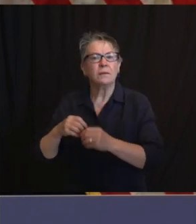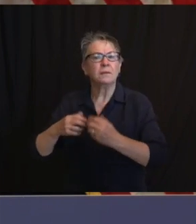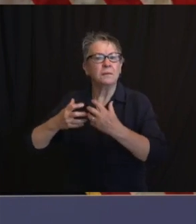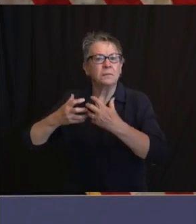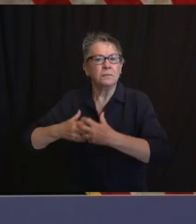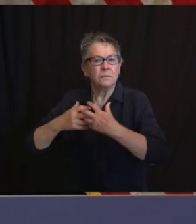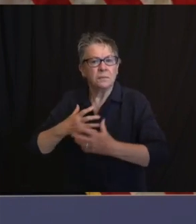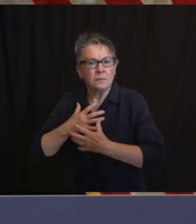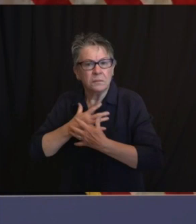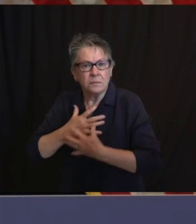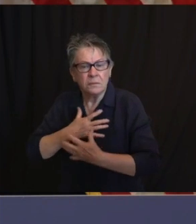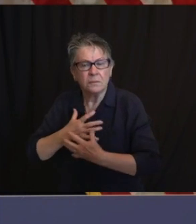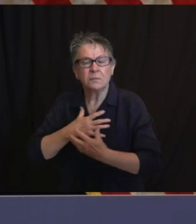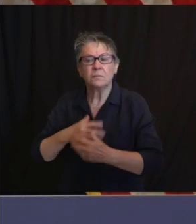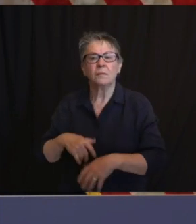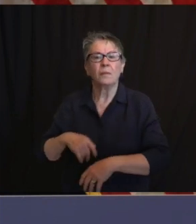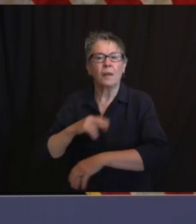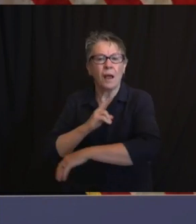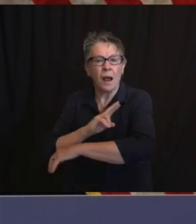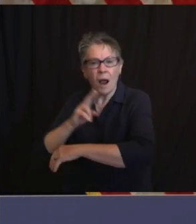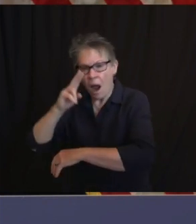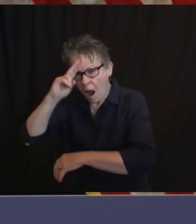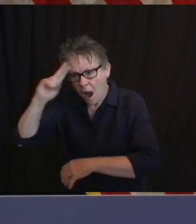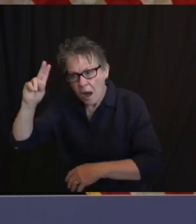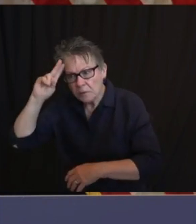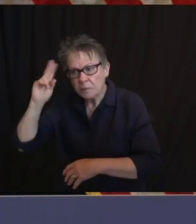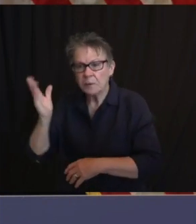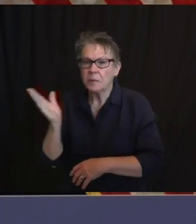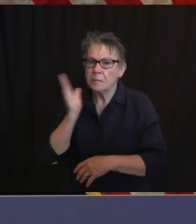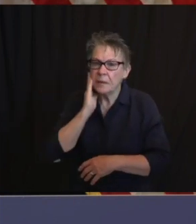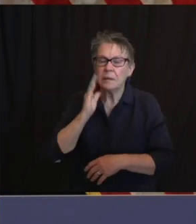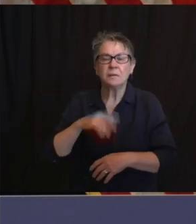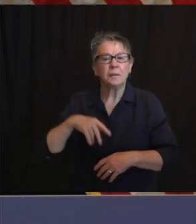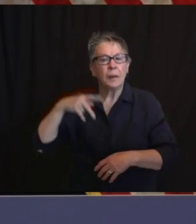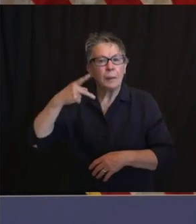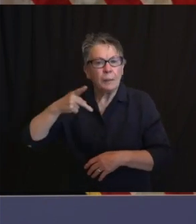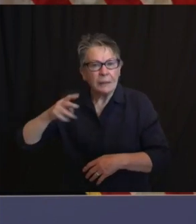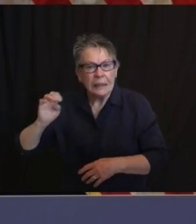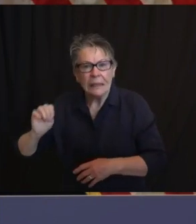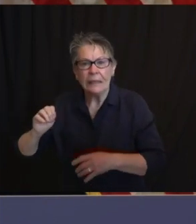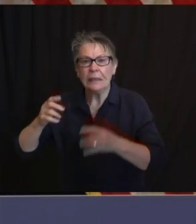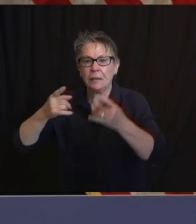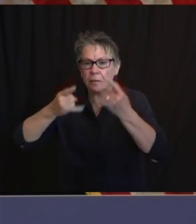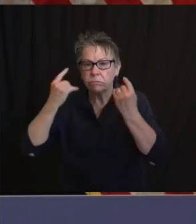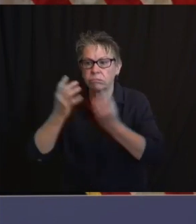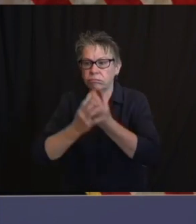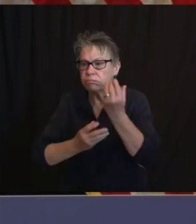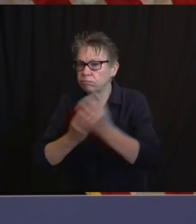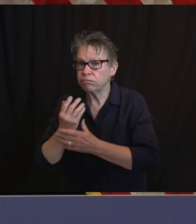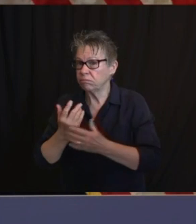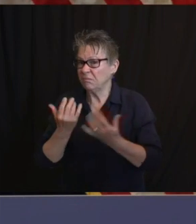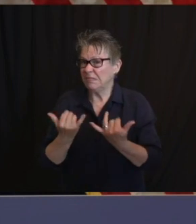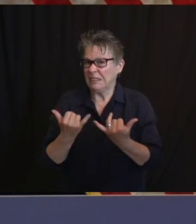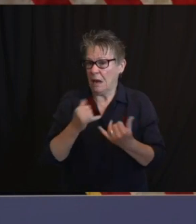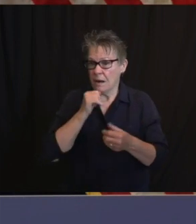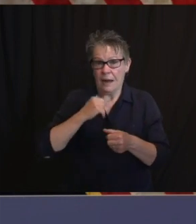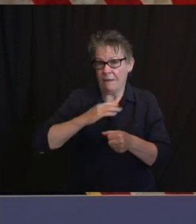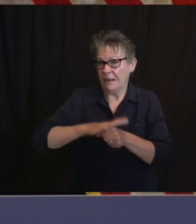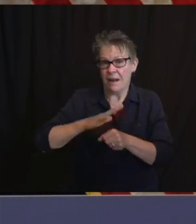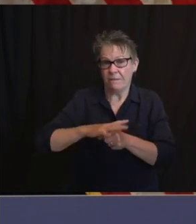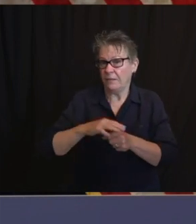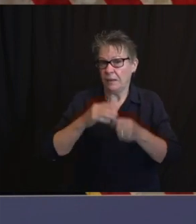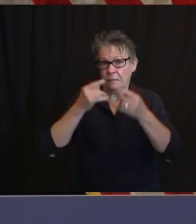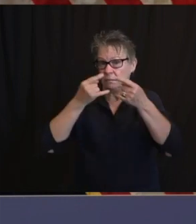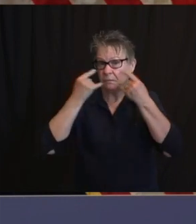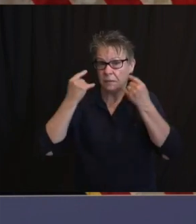medicine capacity, PPE capacity. We still today don't have enough PPE as a state or as a country. We've come from